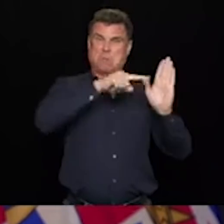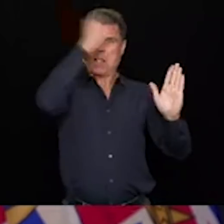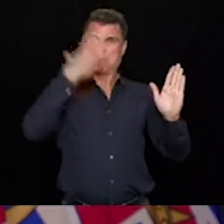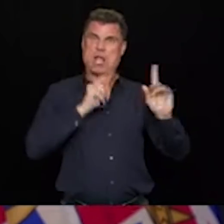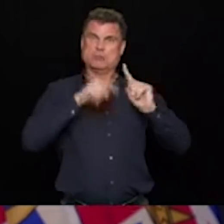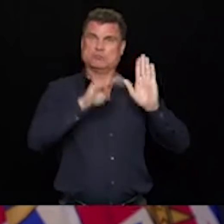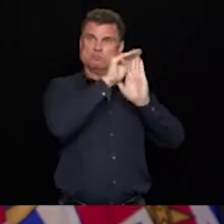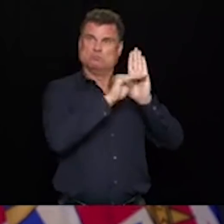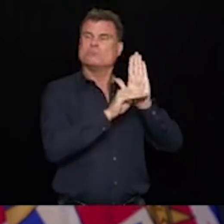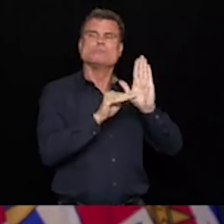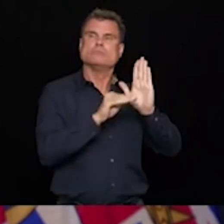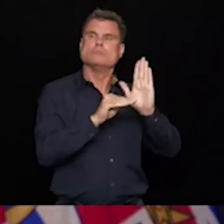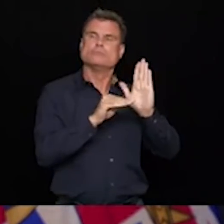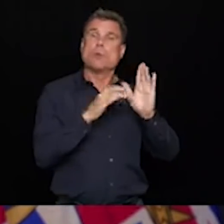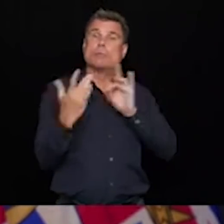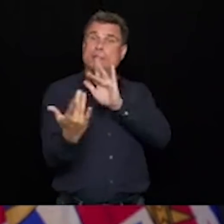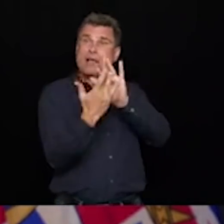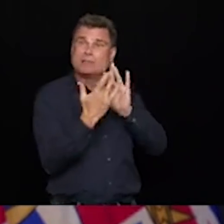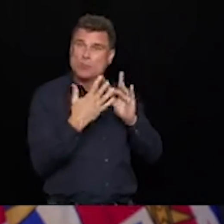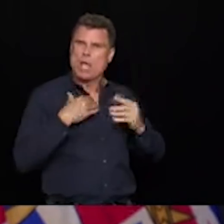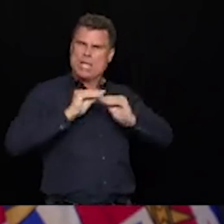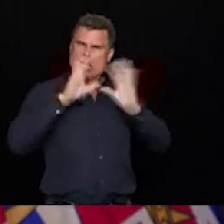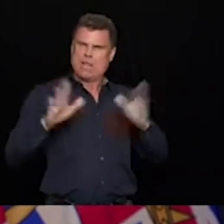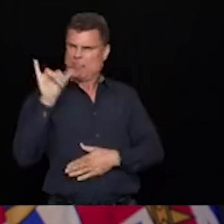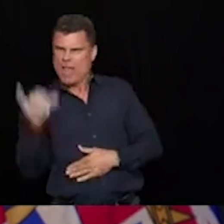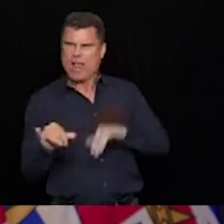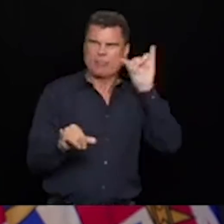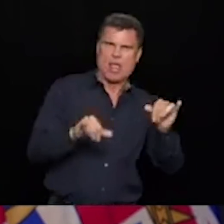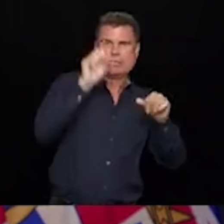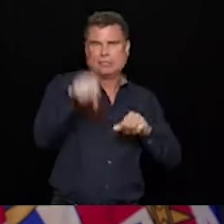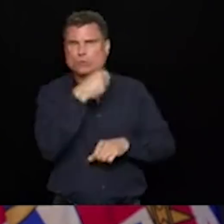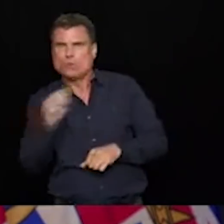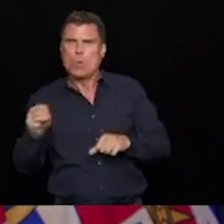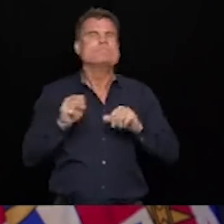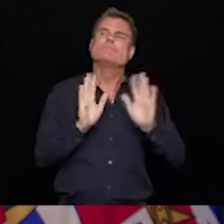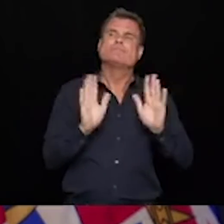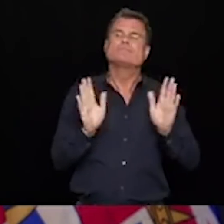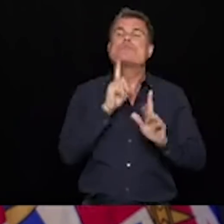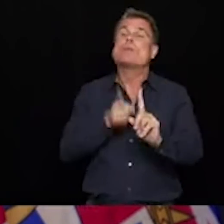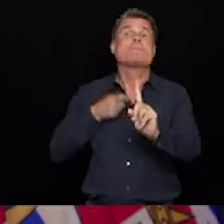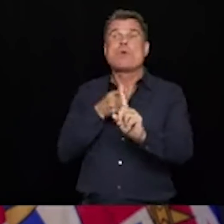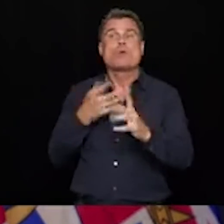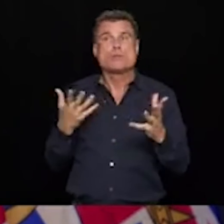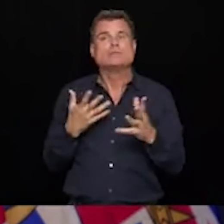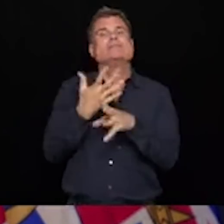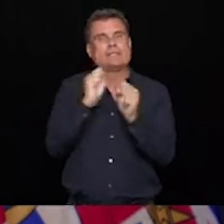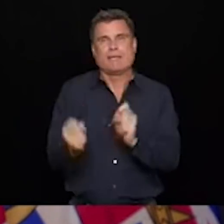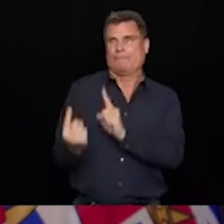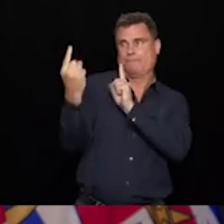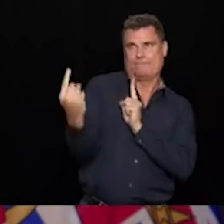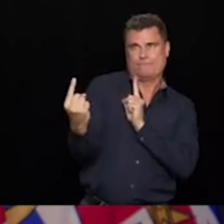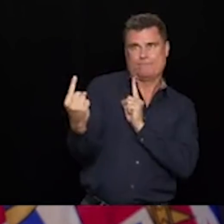for this. But when it comes to making a safe distance, it really is on a spectrum and it depends on our own